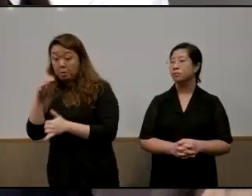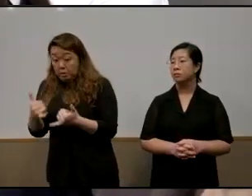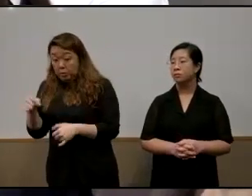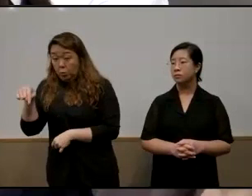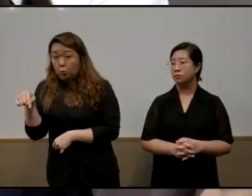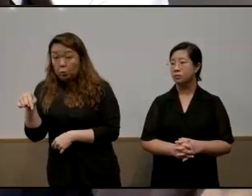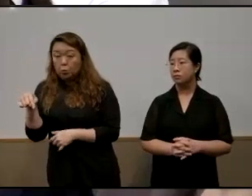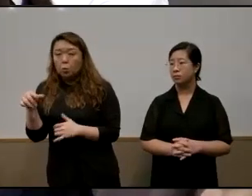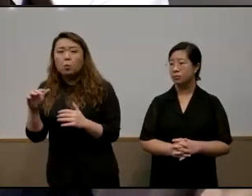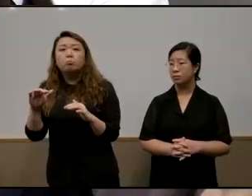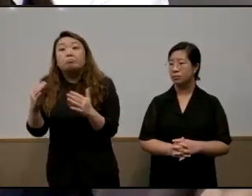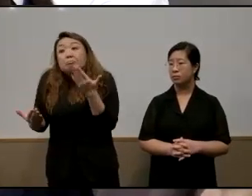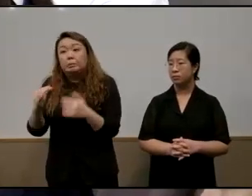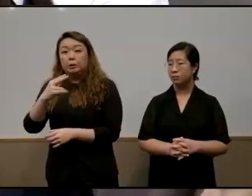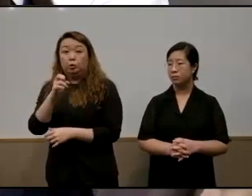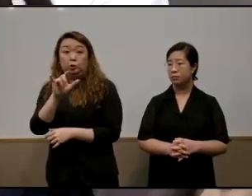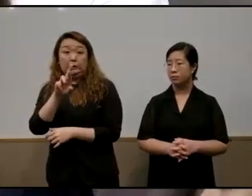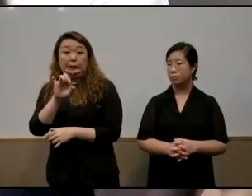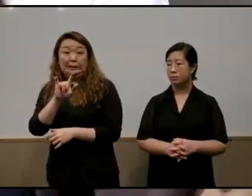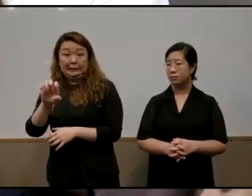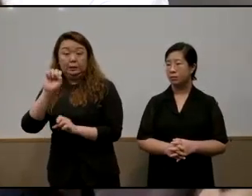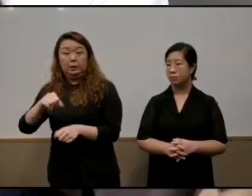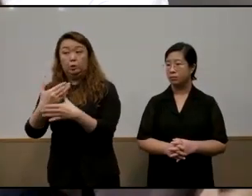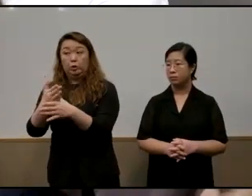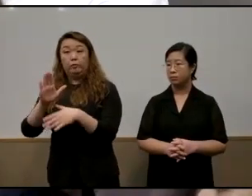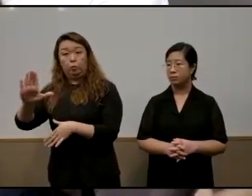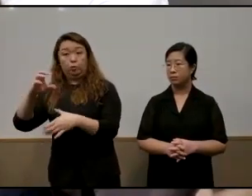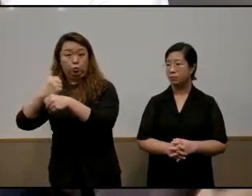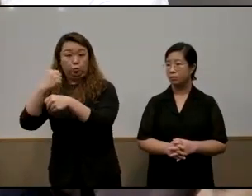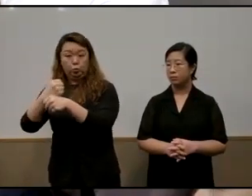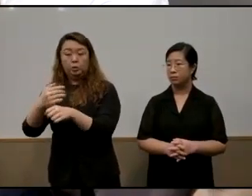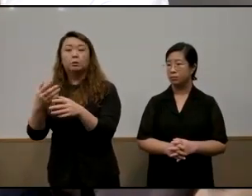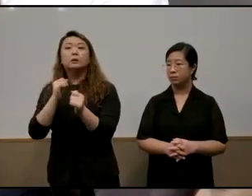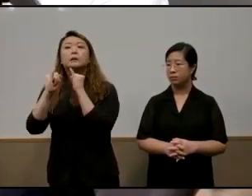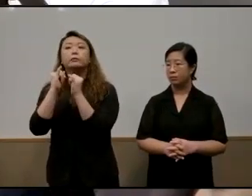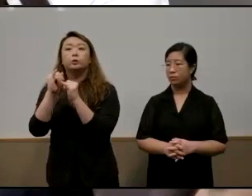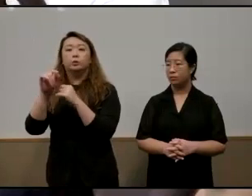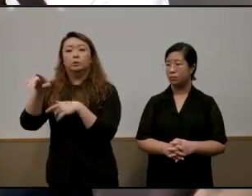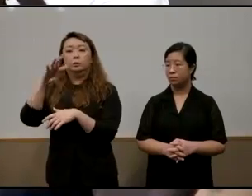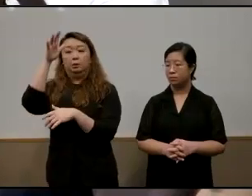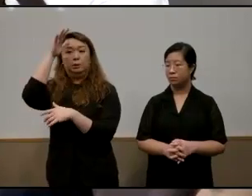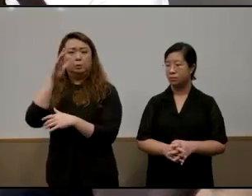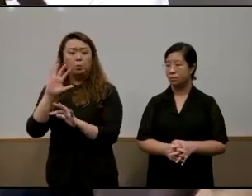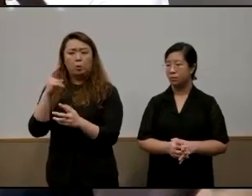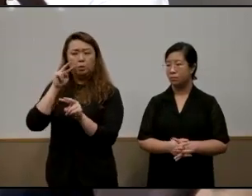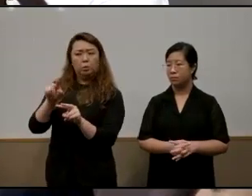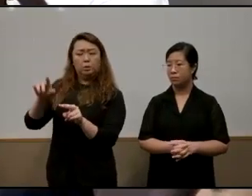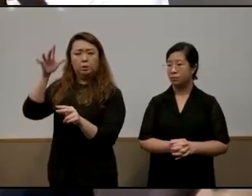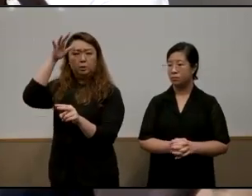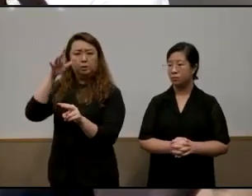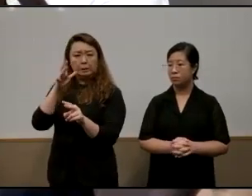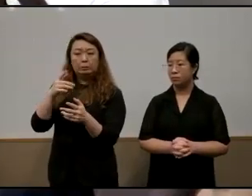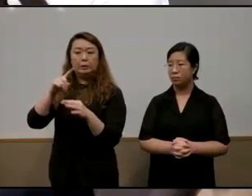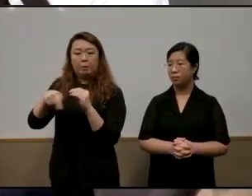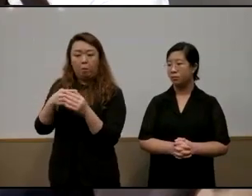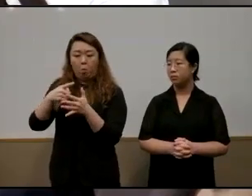perhaps charlene can share a little bit more from from your work dealing with these parents how do they see the notion of education